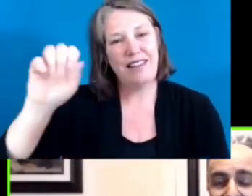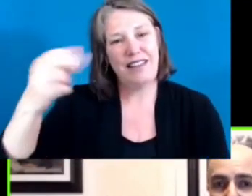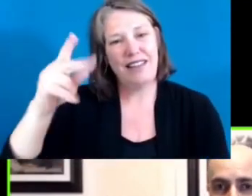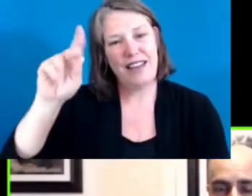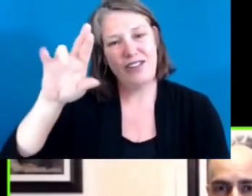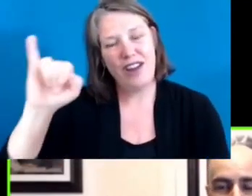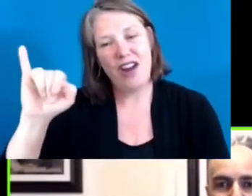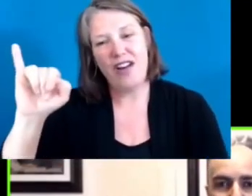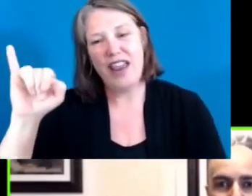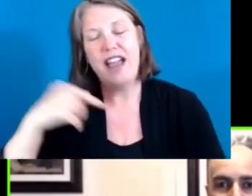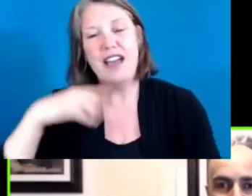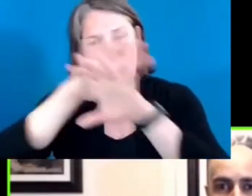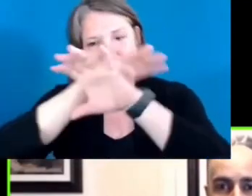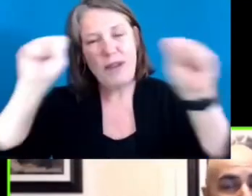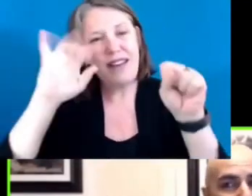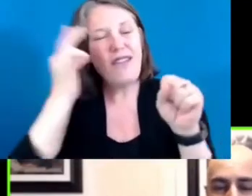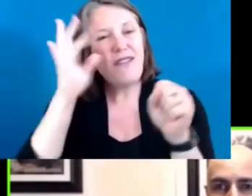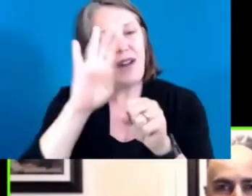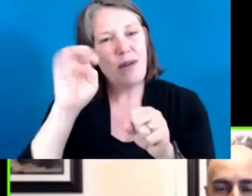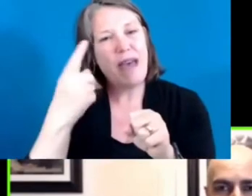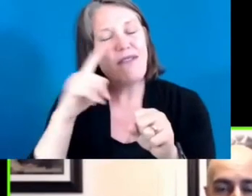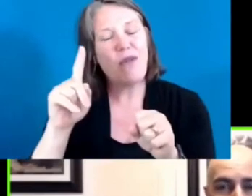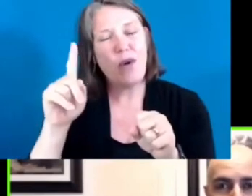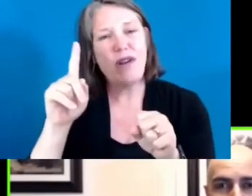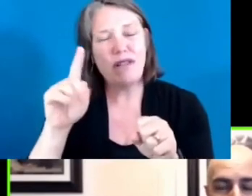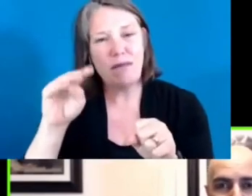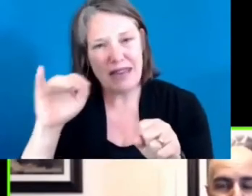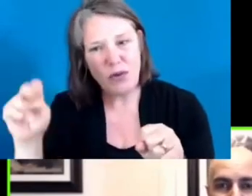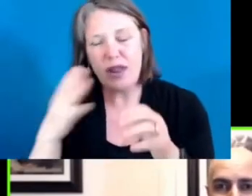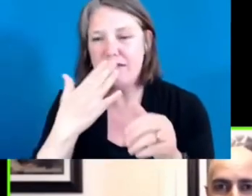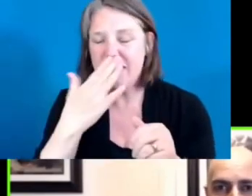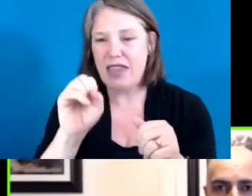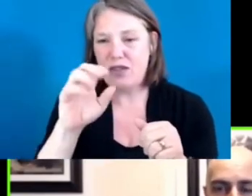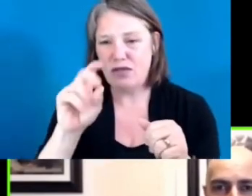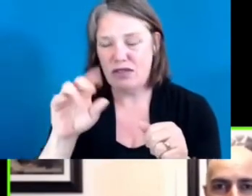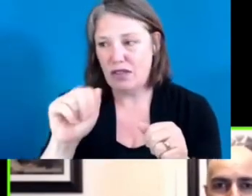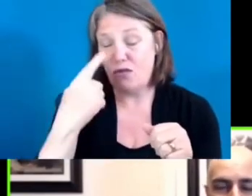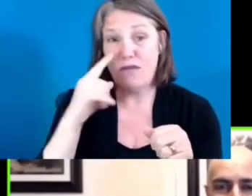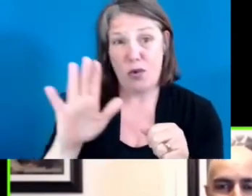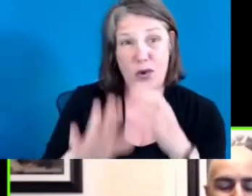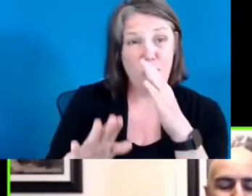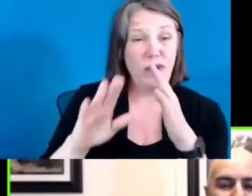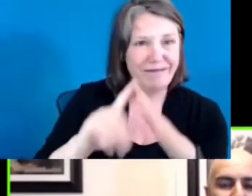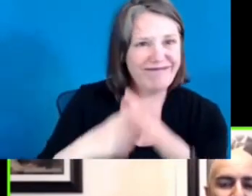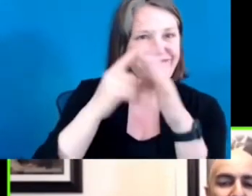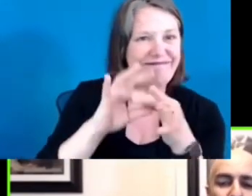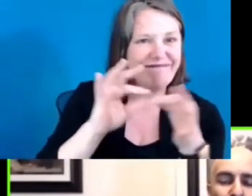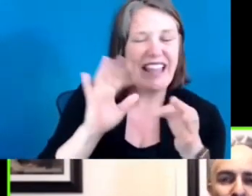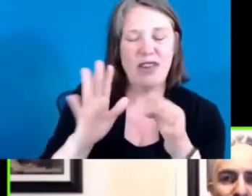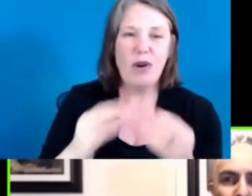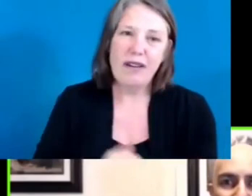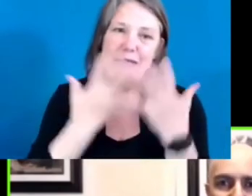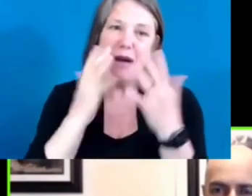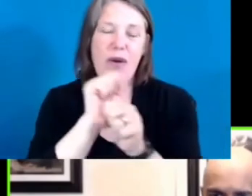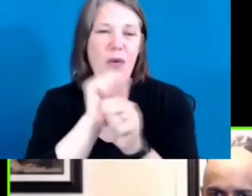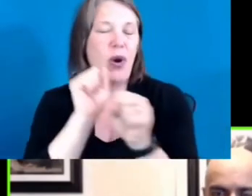all of you. And thank you, Sandra, for your kickoff, for your inspiring work. It's great to be with you, and it's great to be your friend. I'll just